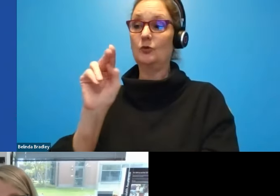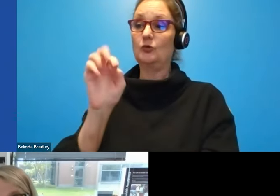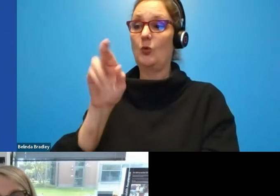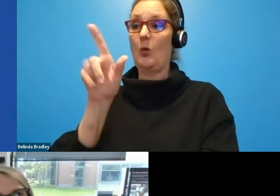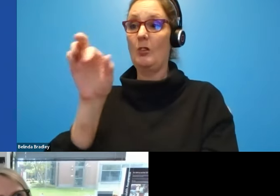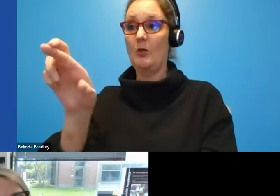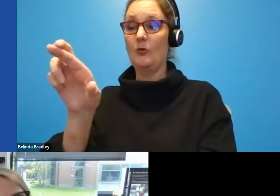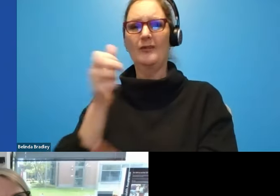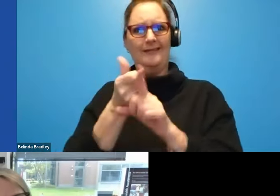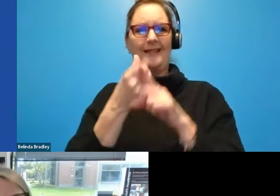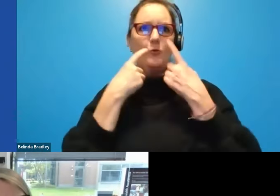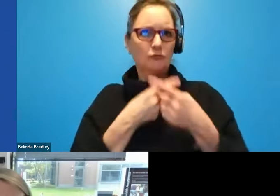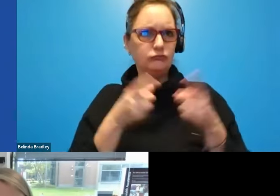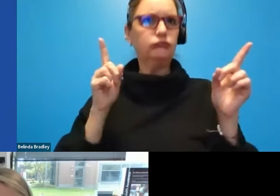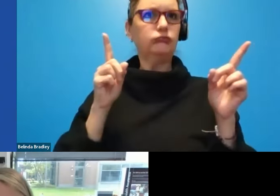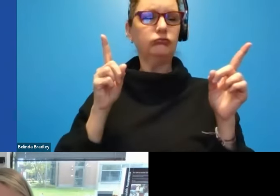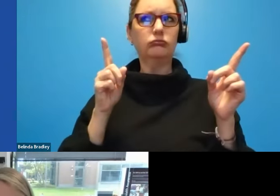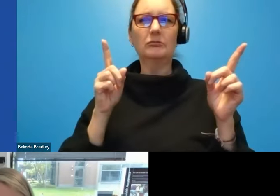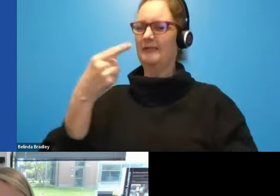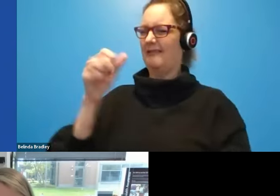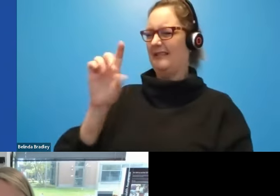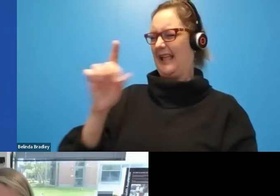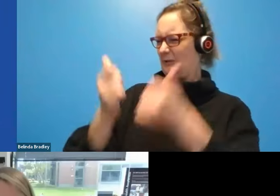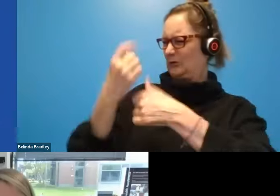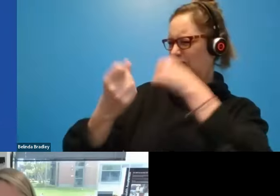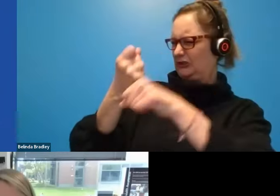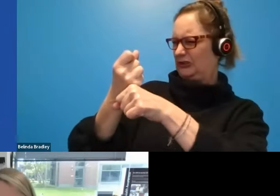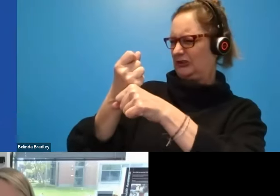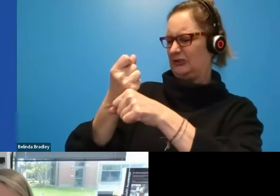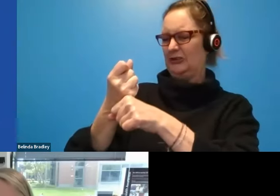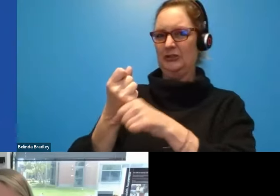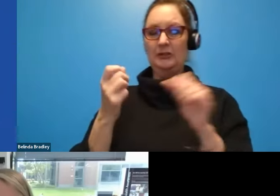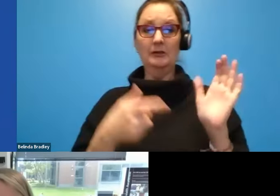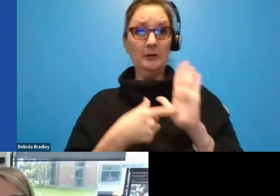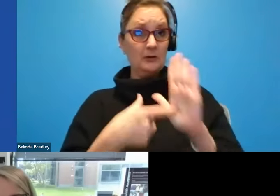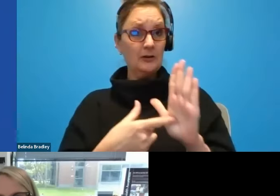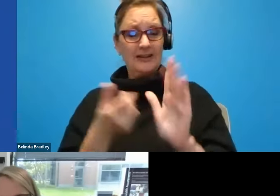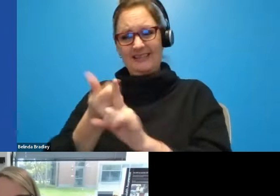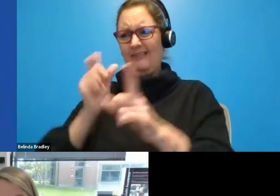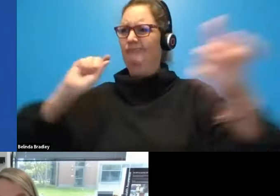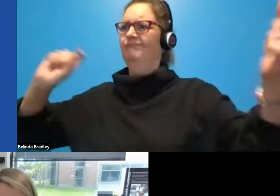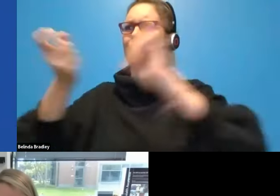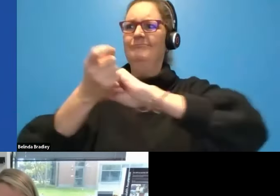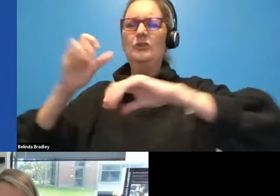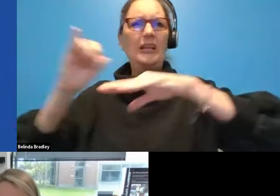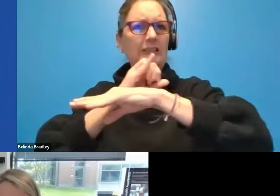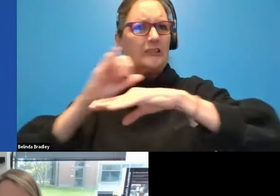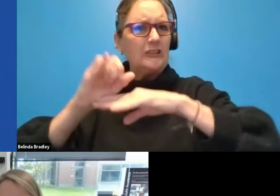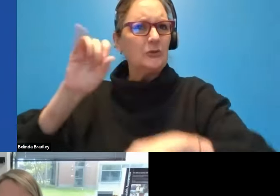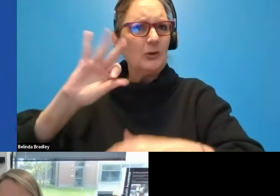which year it has changed. Yeah. Yeah. It has changed the industry of gaming.